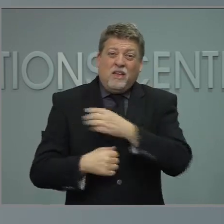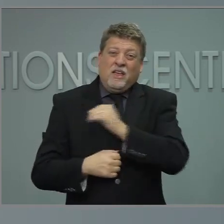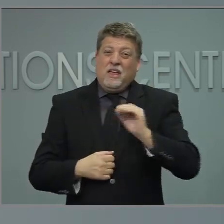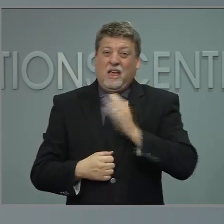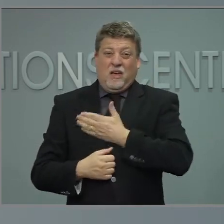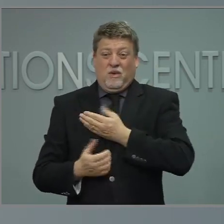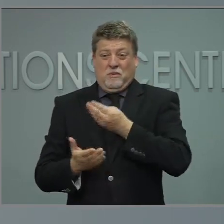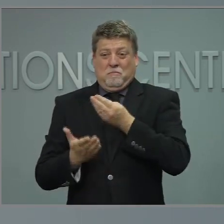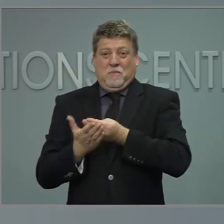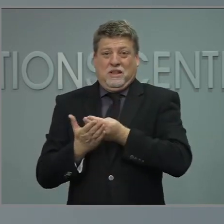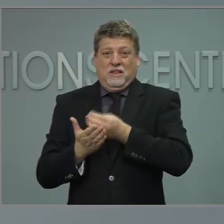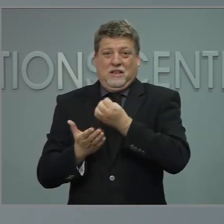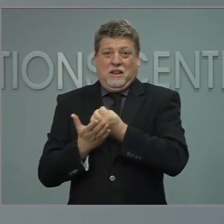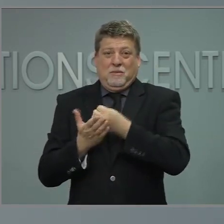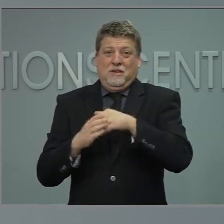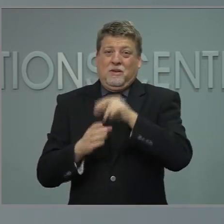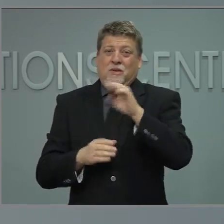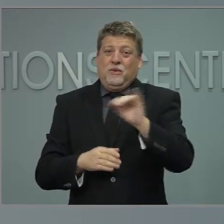Next question, please.